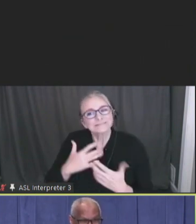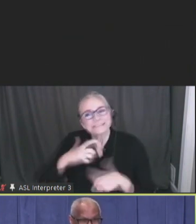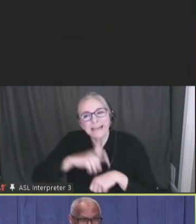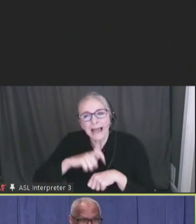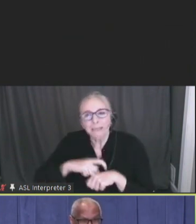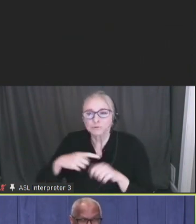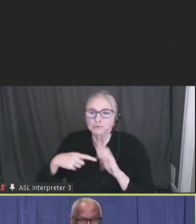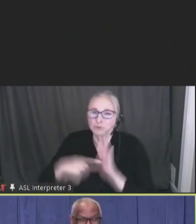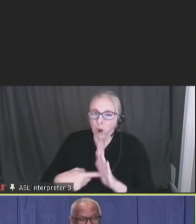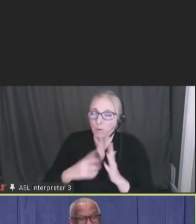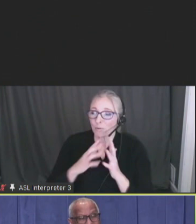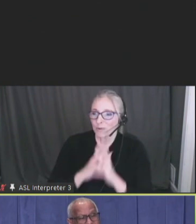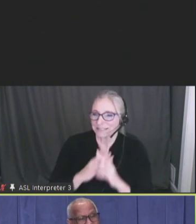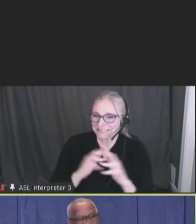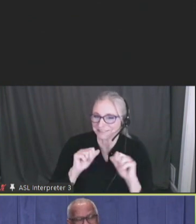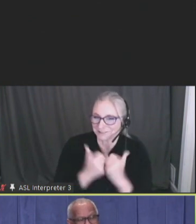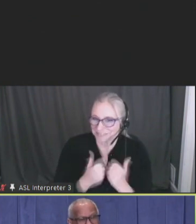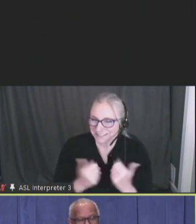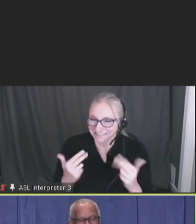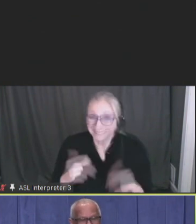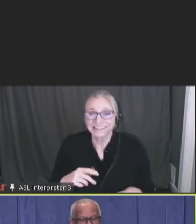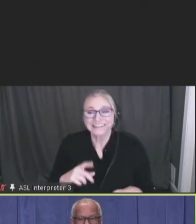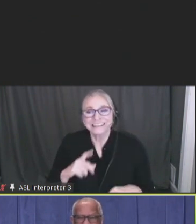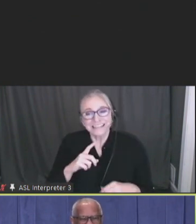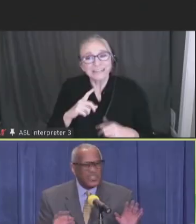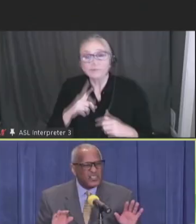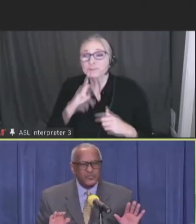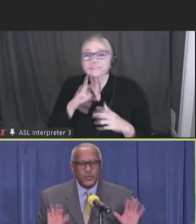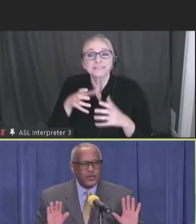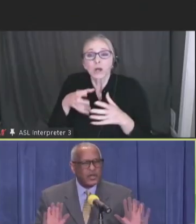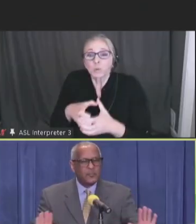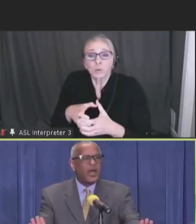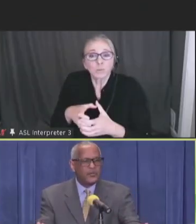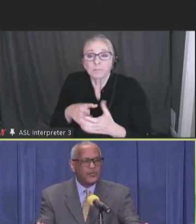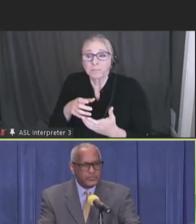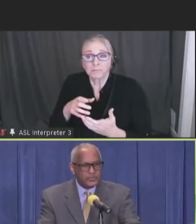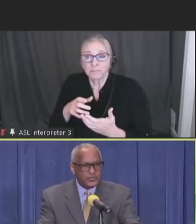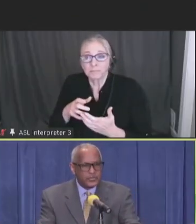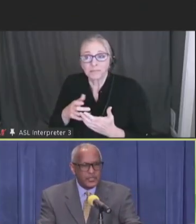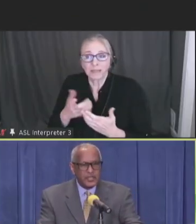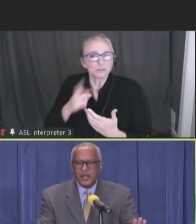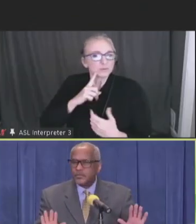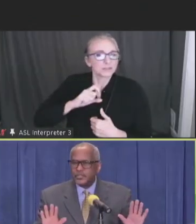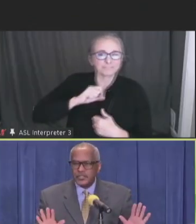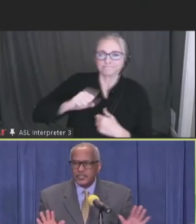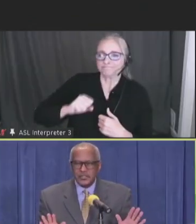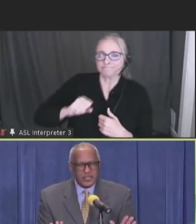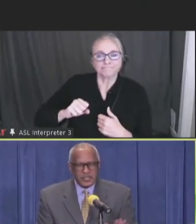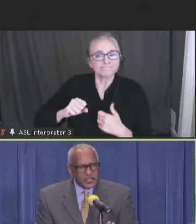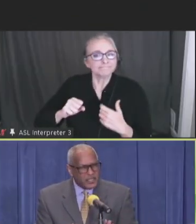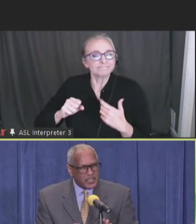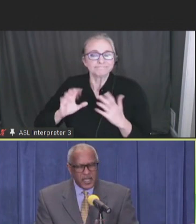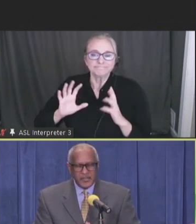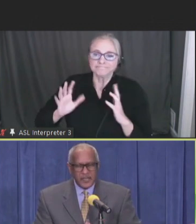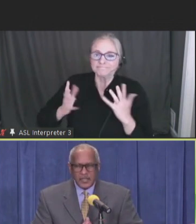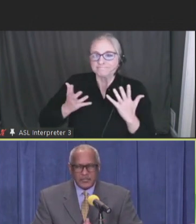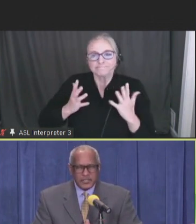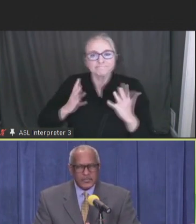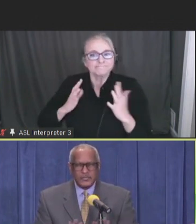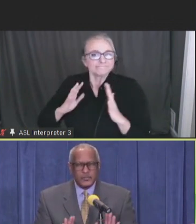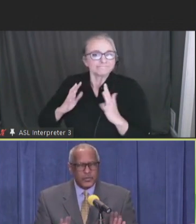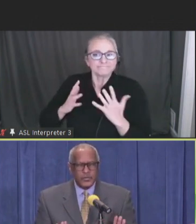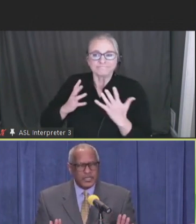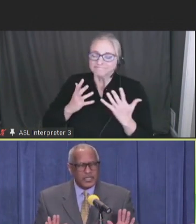wrestling association one. Melody was a population, they just were opposed. They were just, they